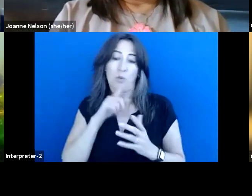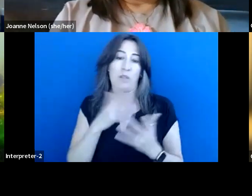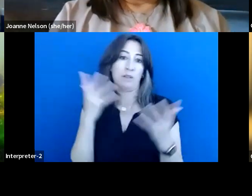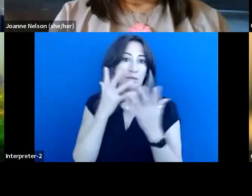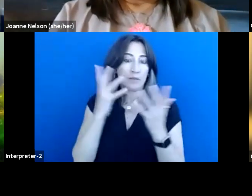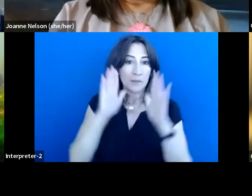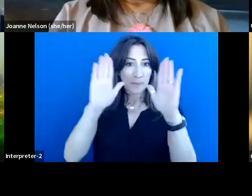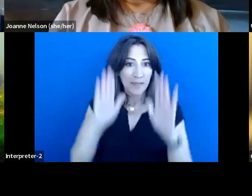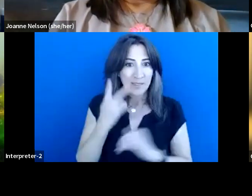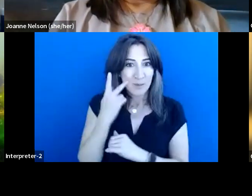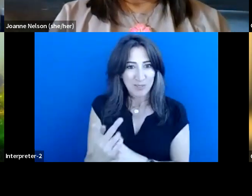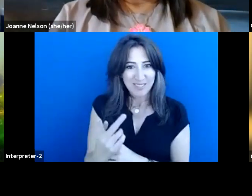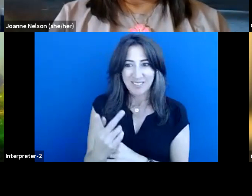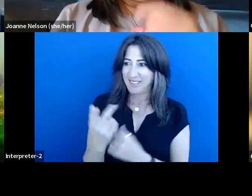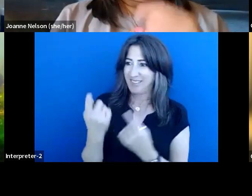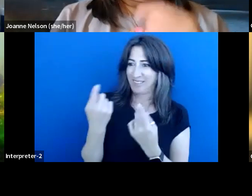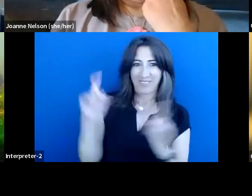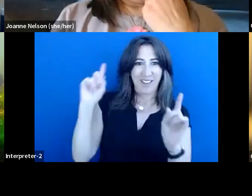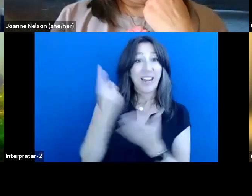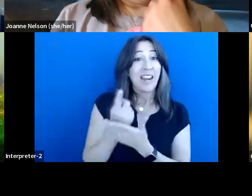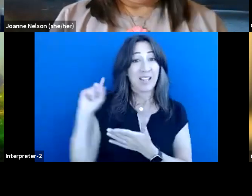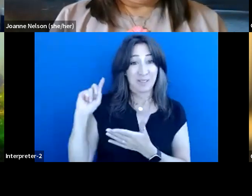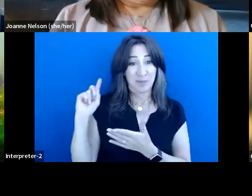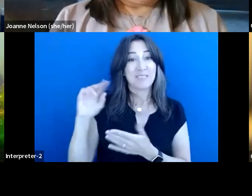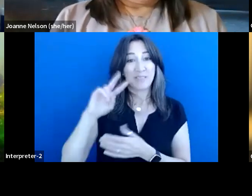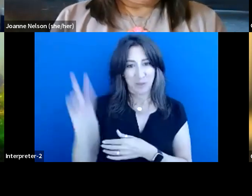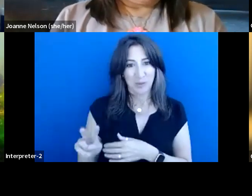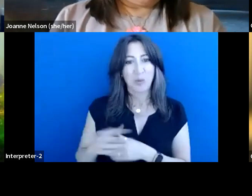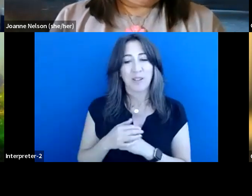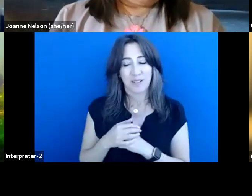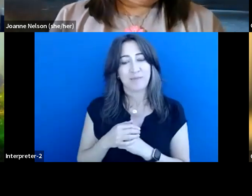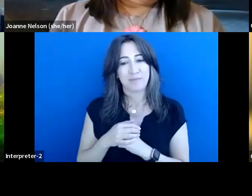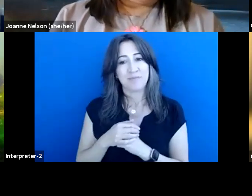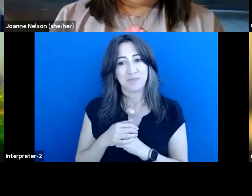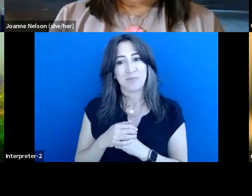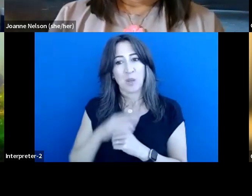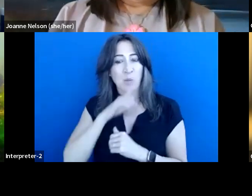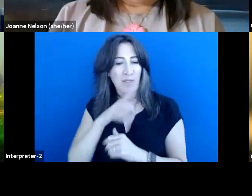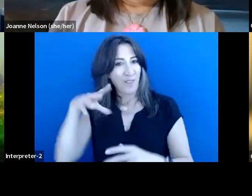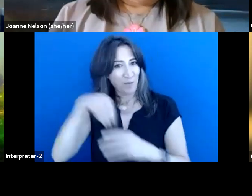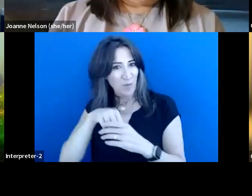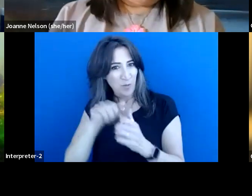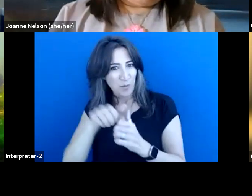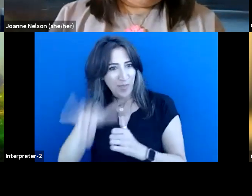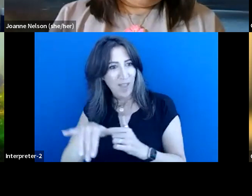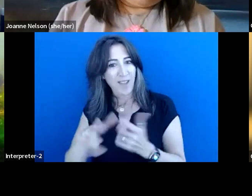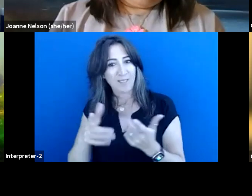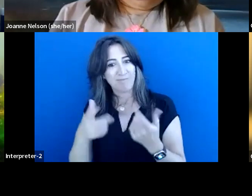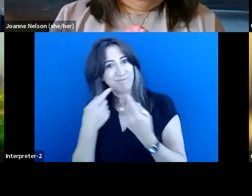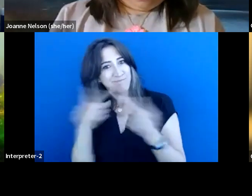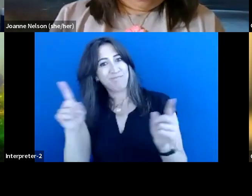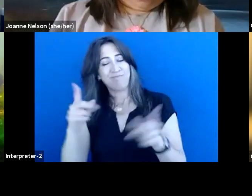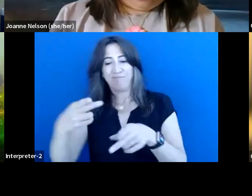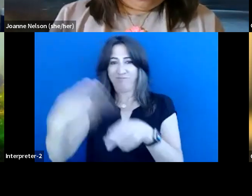thing to witness last week in Victoria. That was something that we, um, that we were a part of. And then, um,